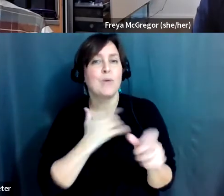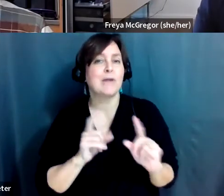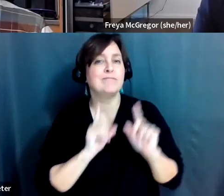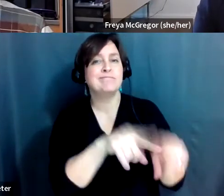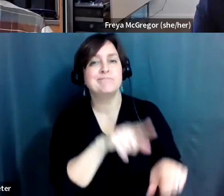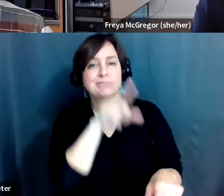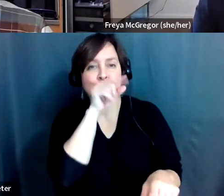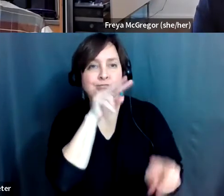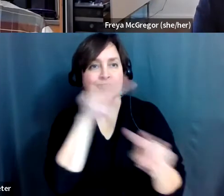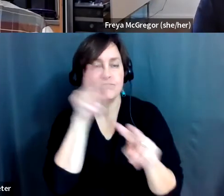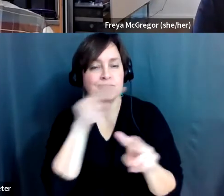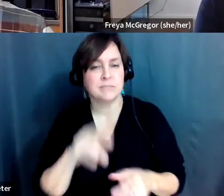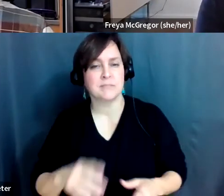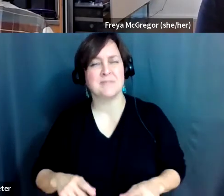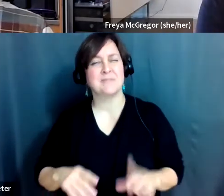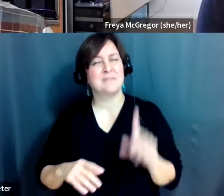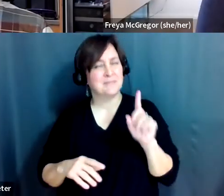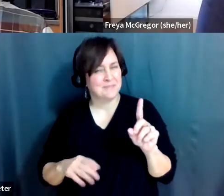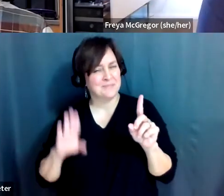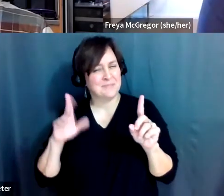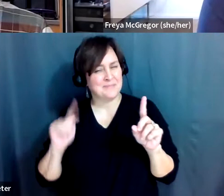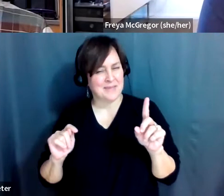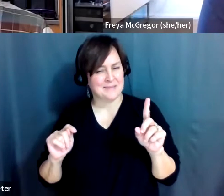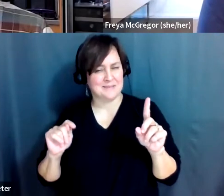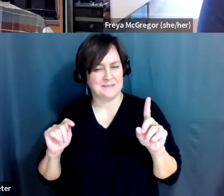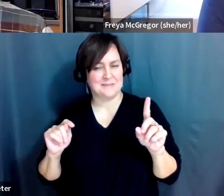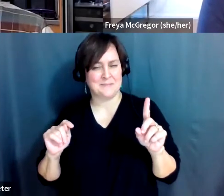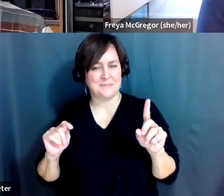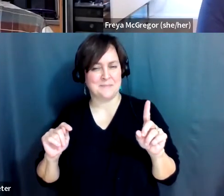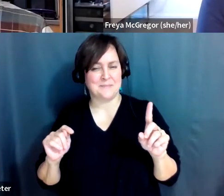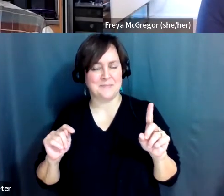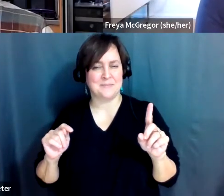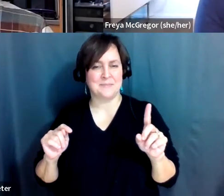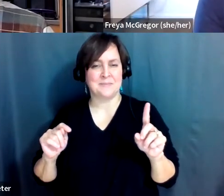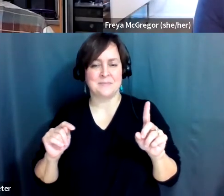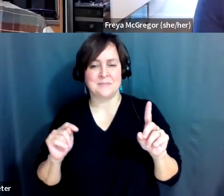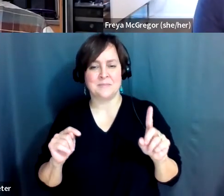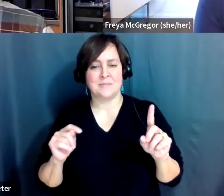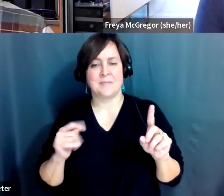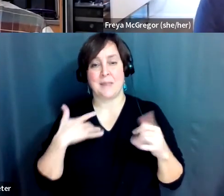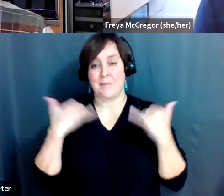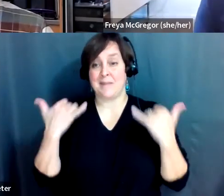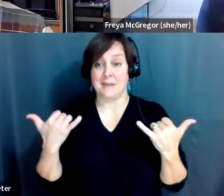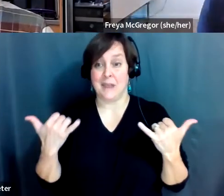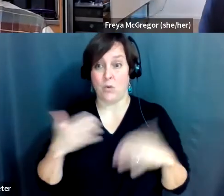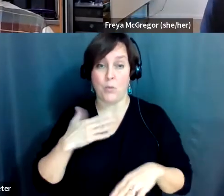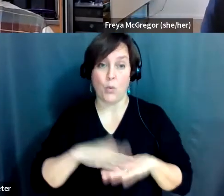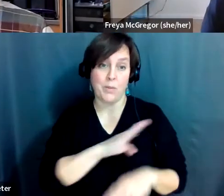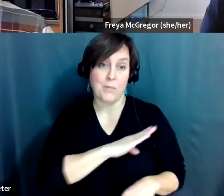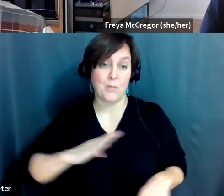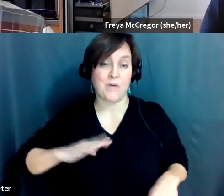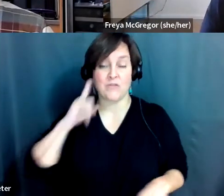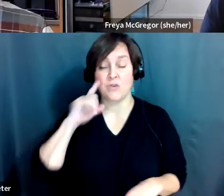But one of the things that I'm doing, I am currently on the board of Sacramento Audubon,